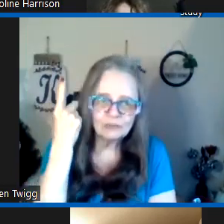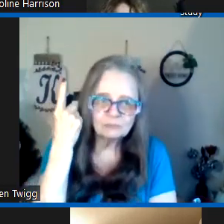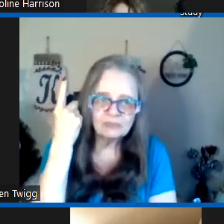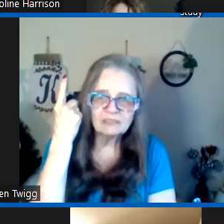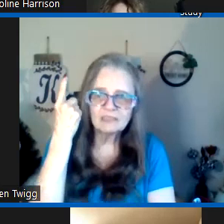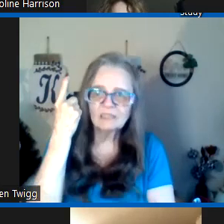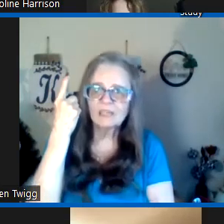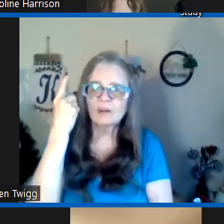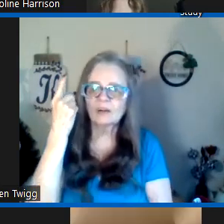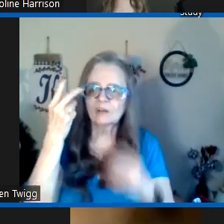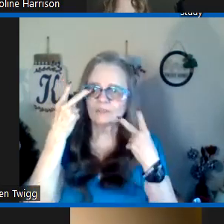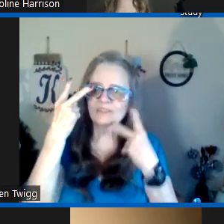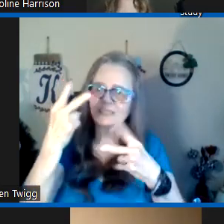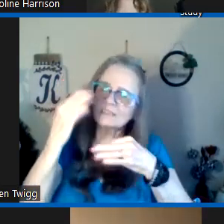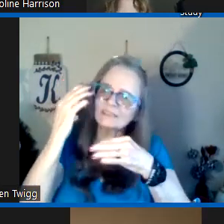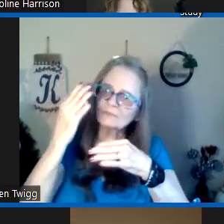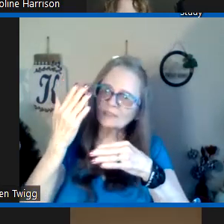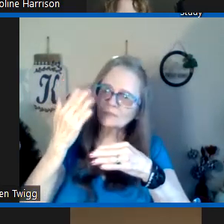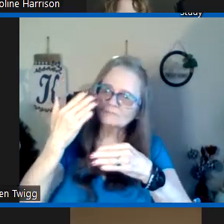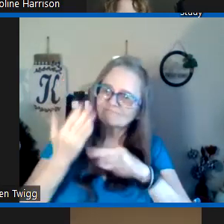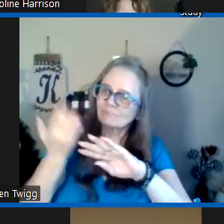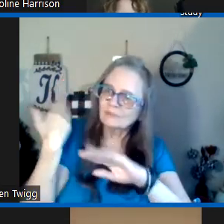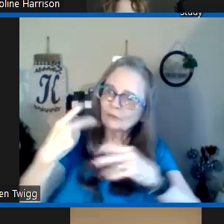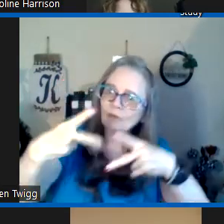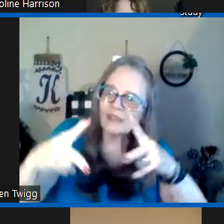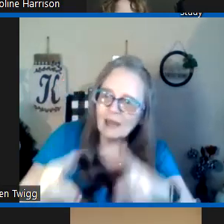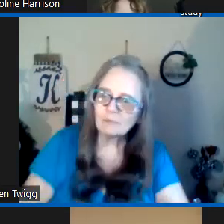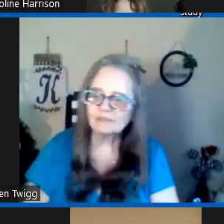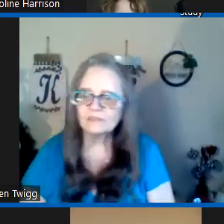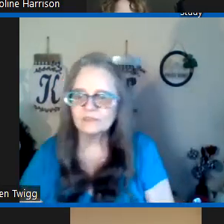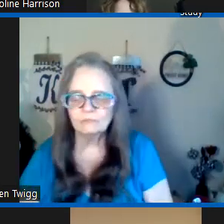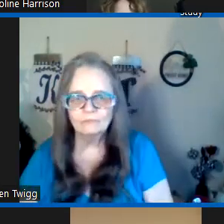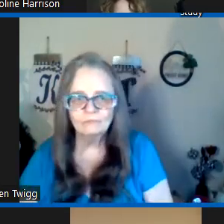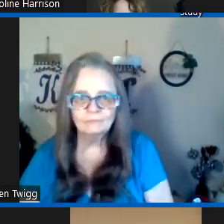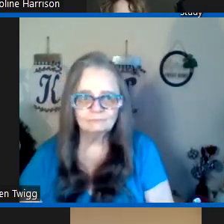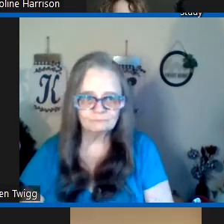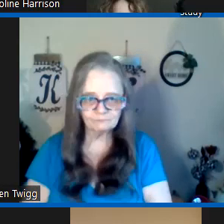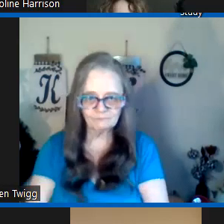discernment uh or seeing something before it happens